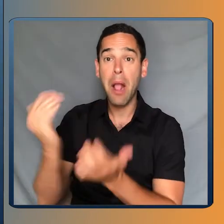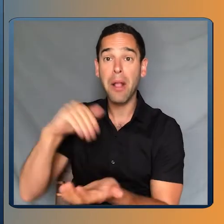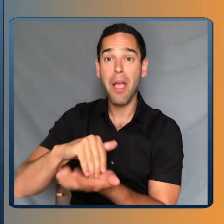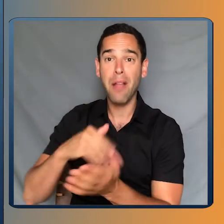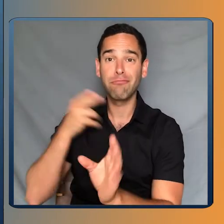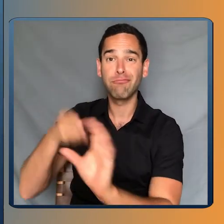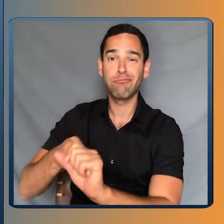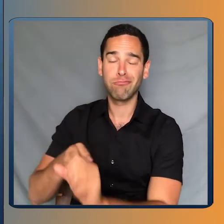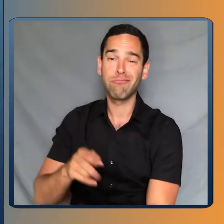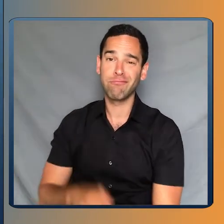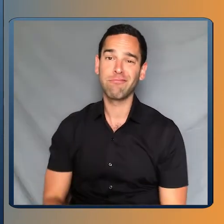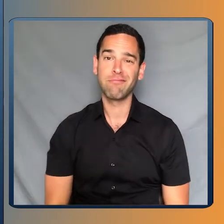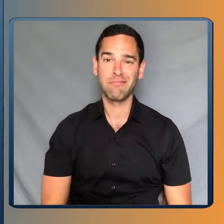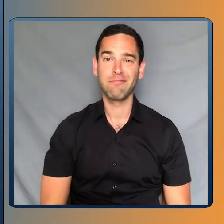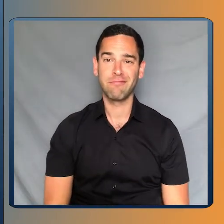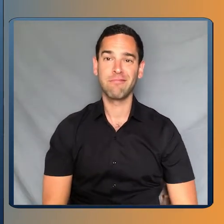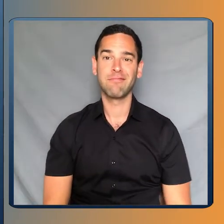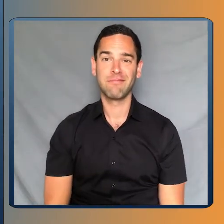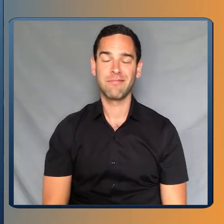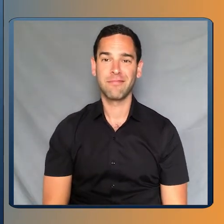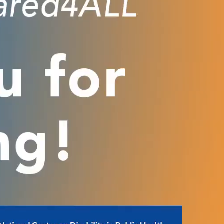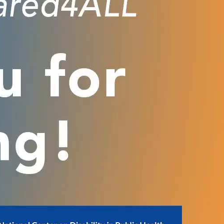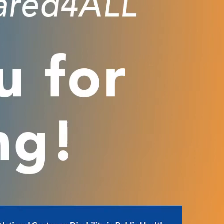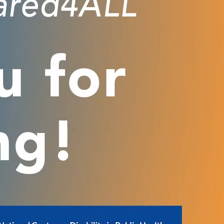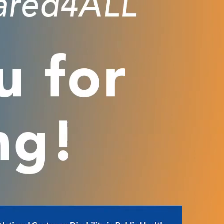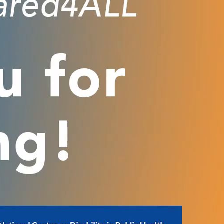Olympics and to be able to compete again.